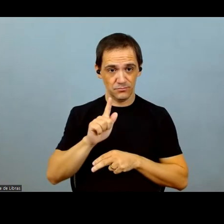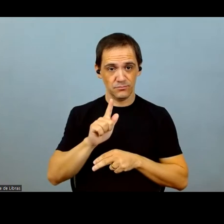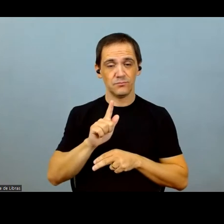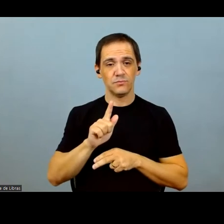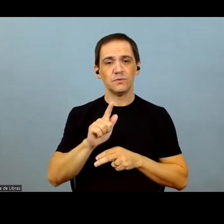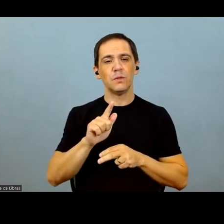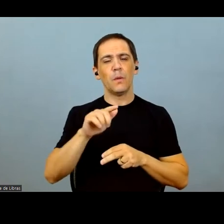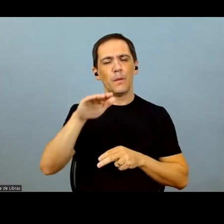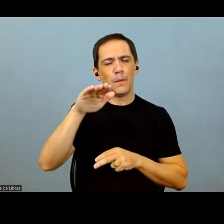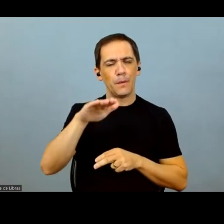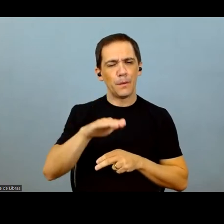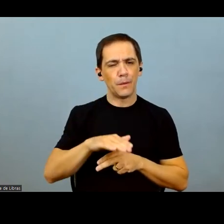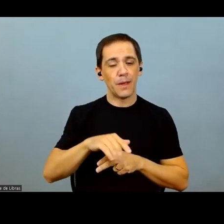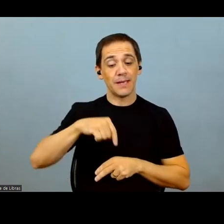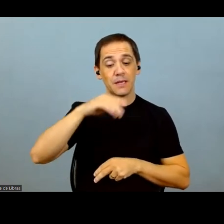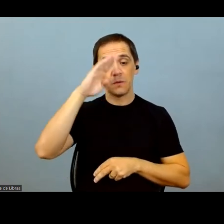Mato Grosso do Sul,